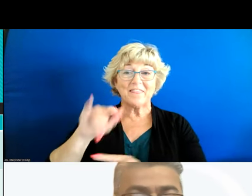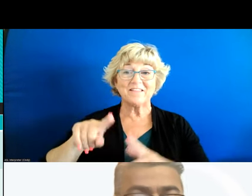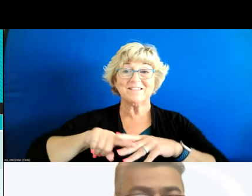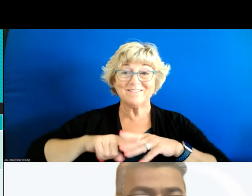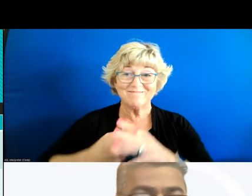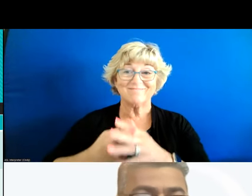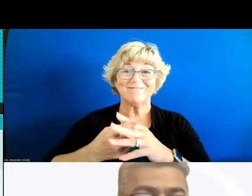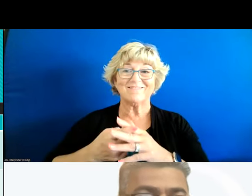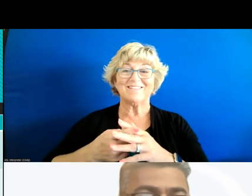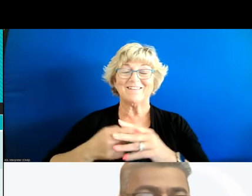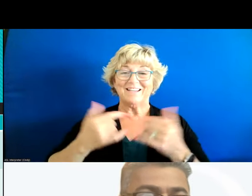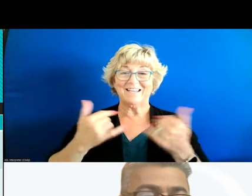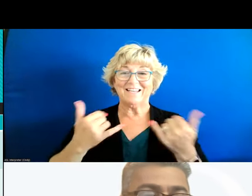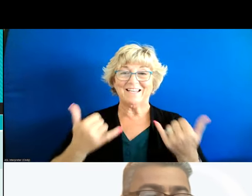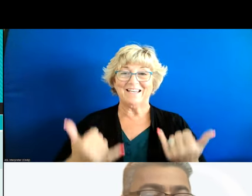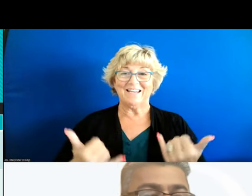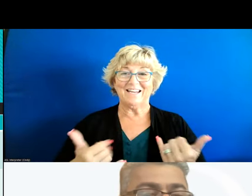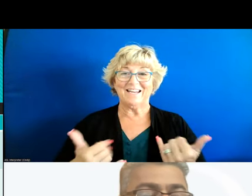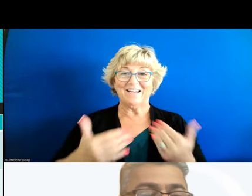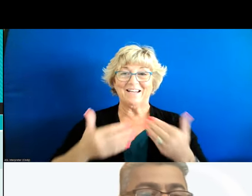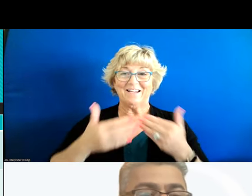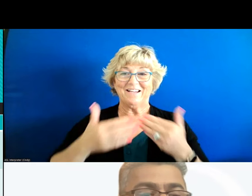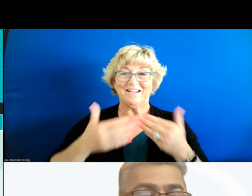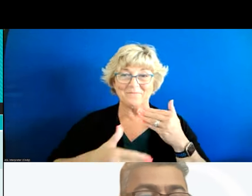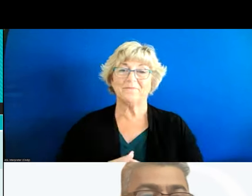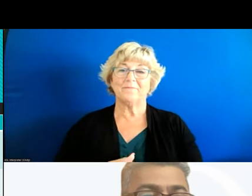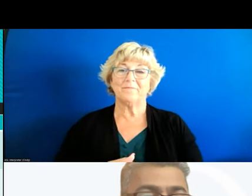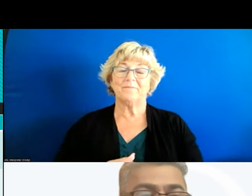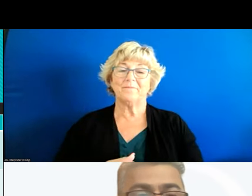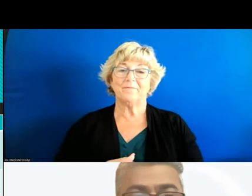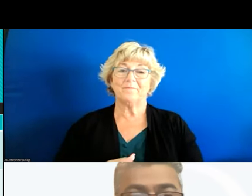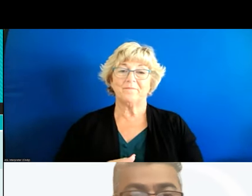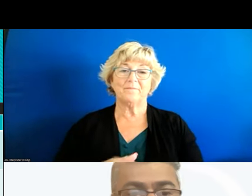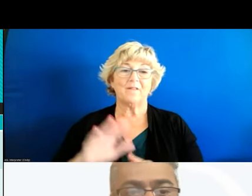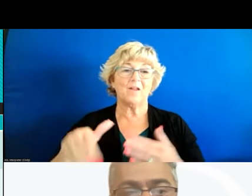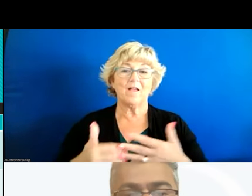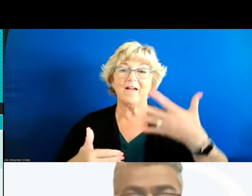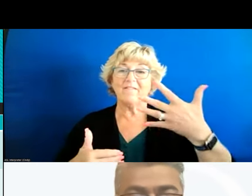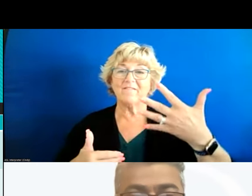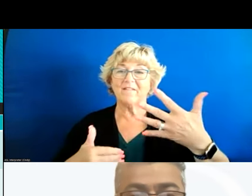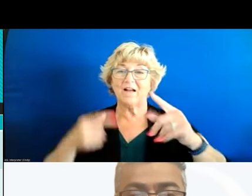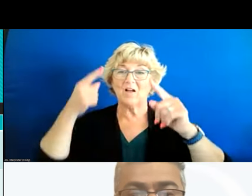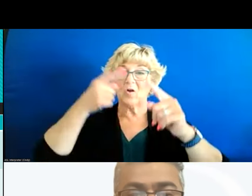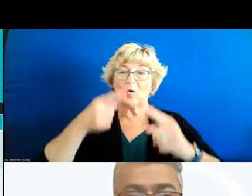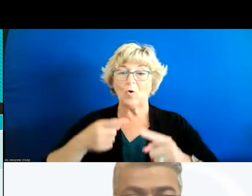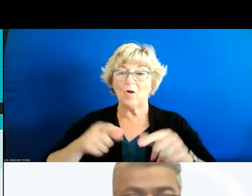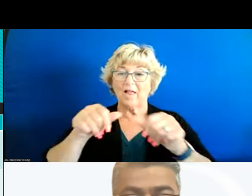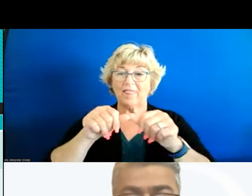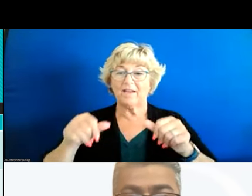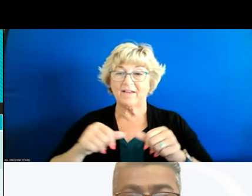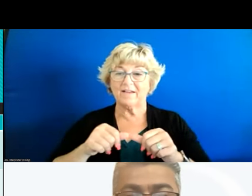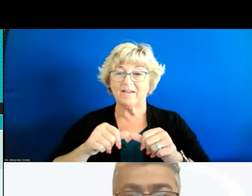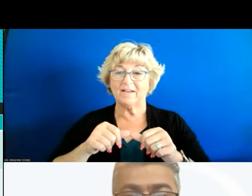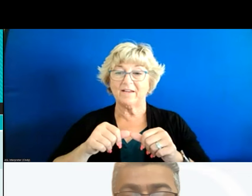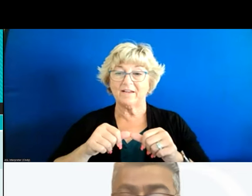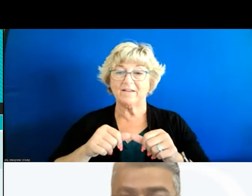have to start somewhere so i'm going to go over you know from all of our five goal areas some examples that we have identified